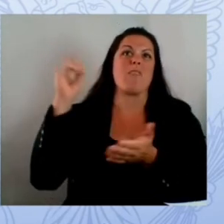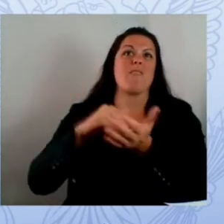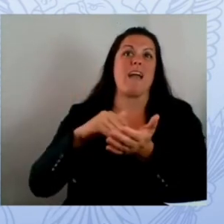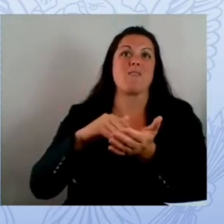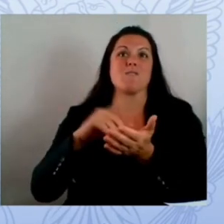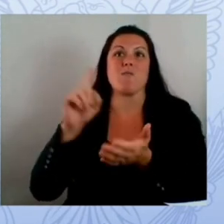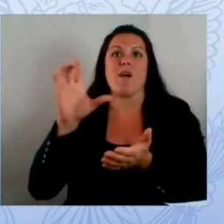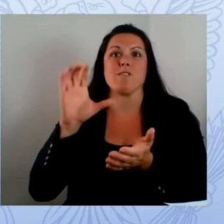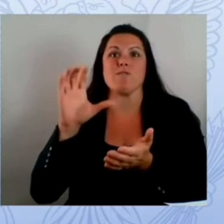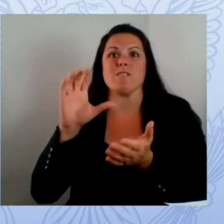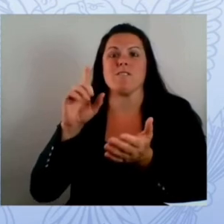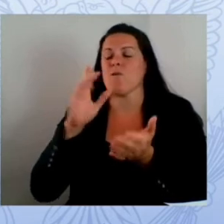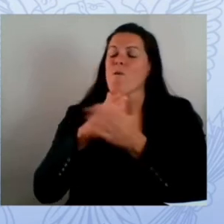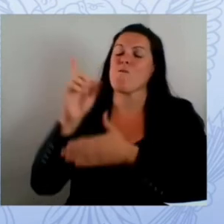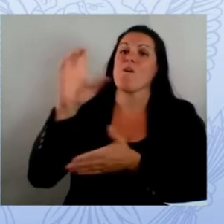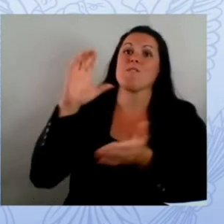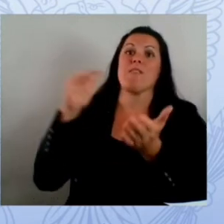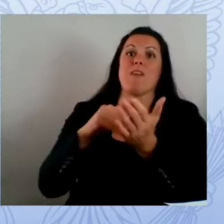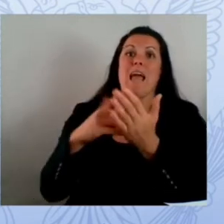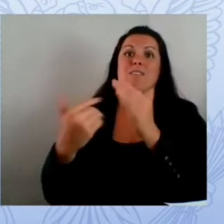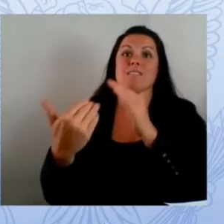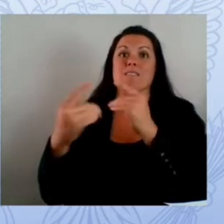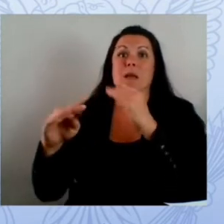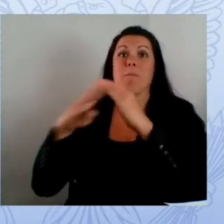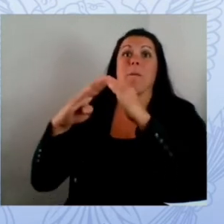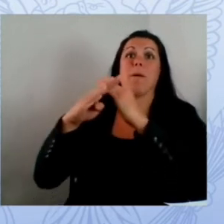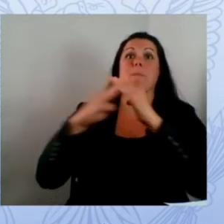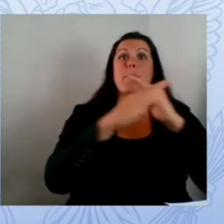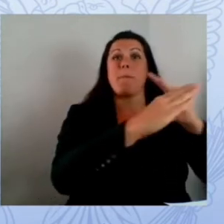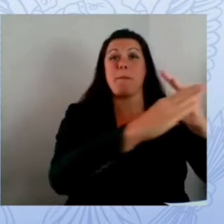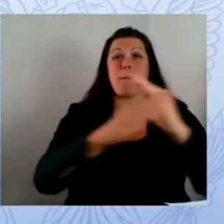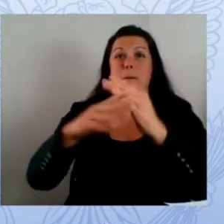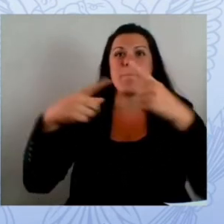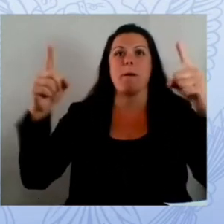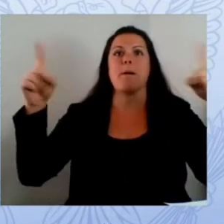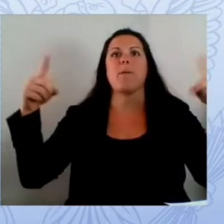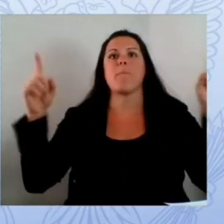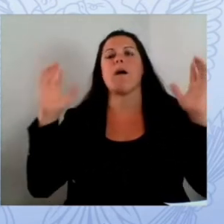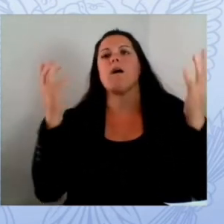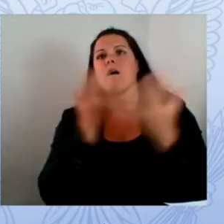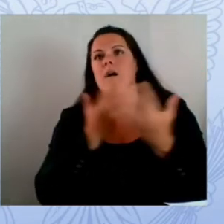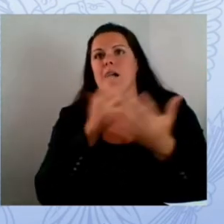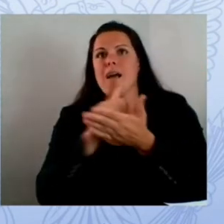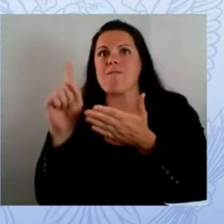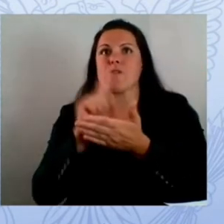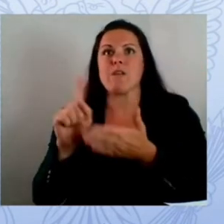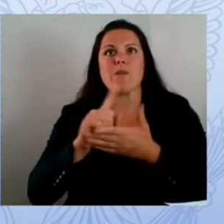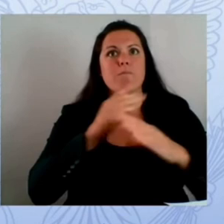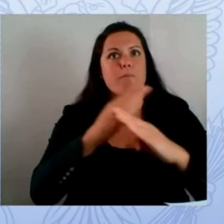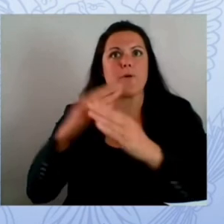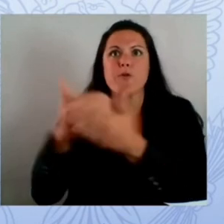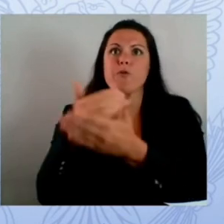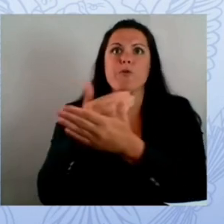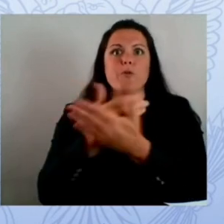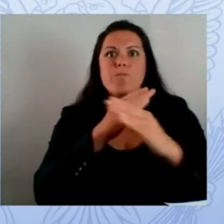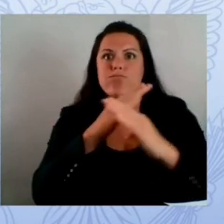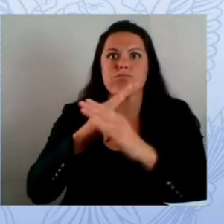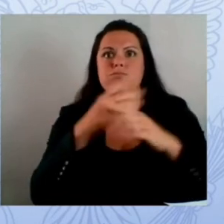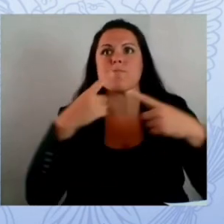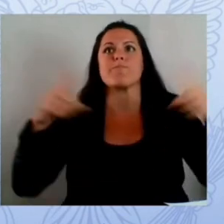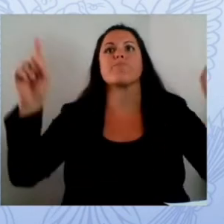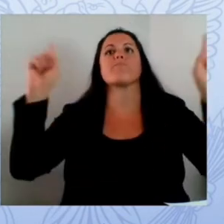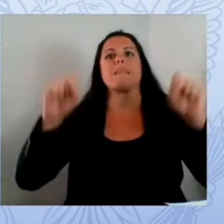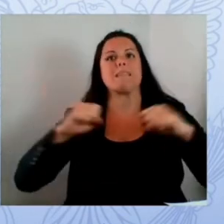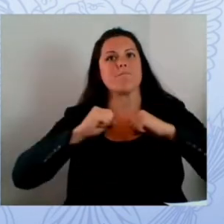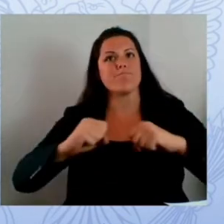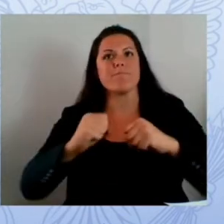those is are the desires of every parent for our children so we've taken those core tenets and we've used those things to make sure we